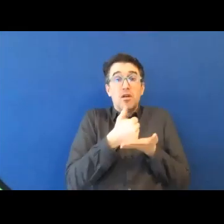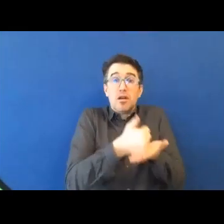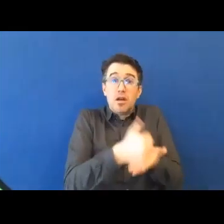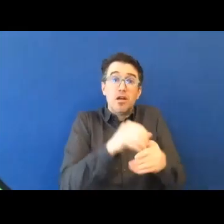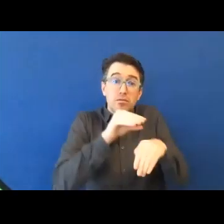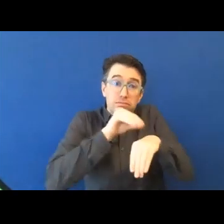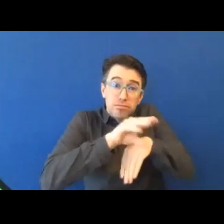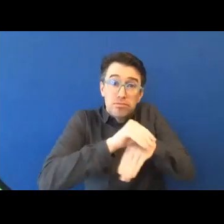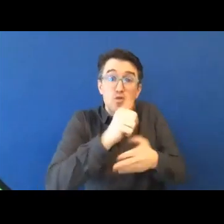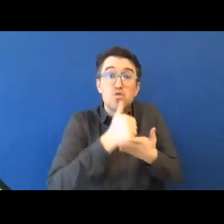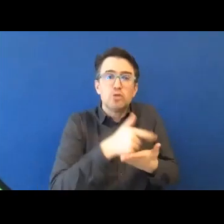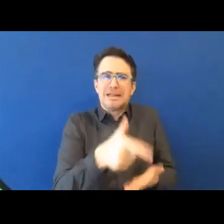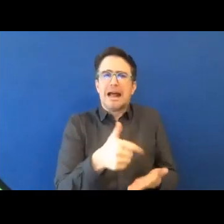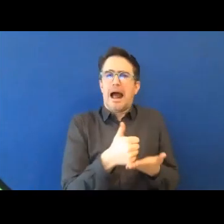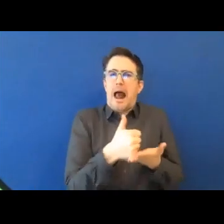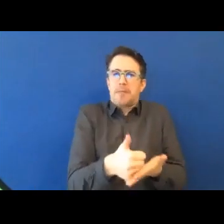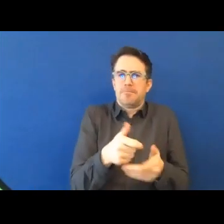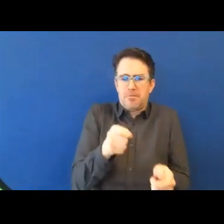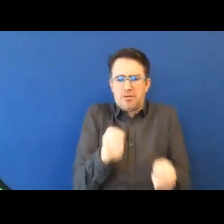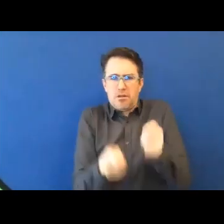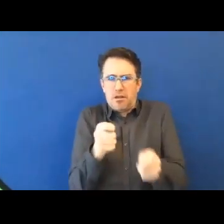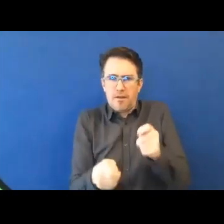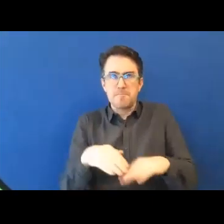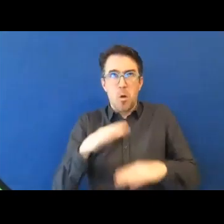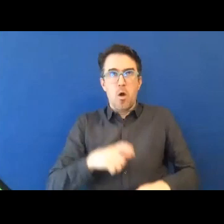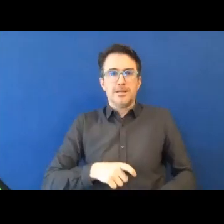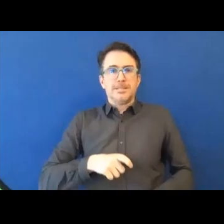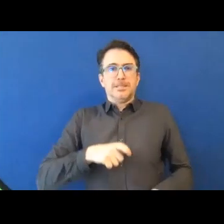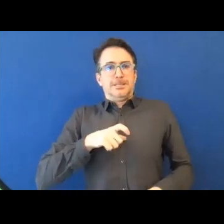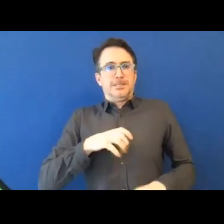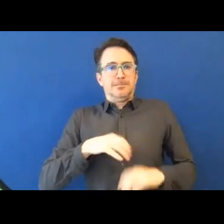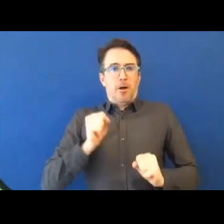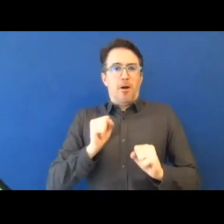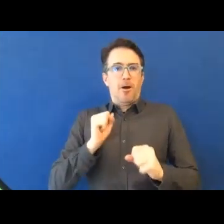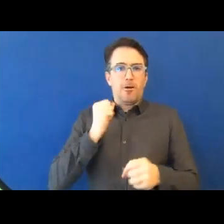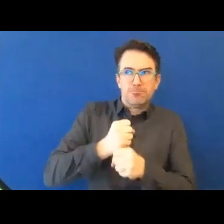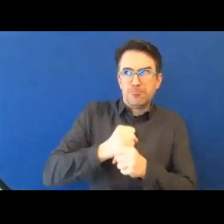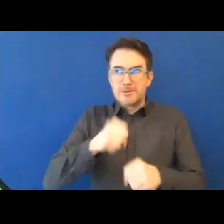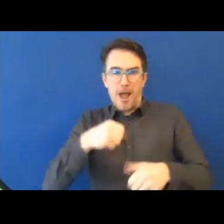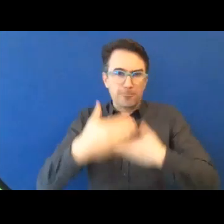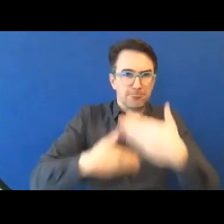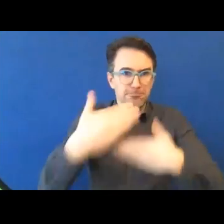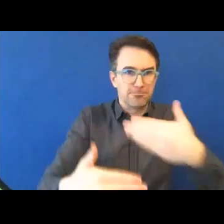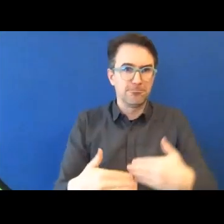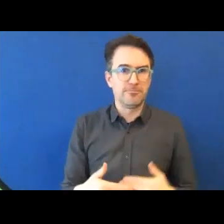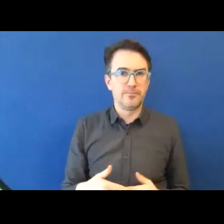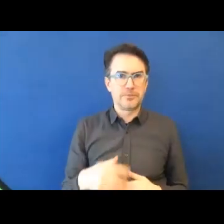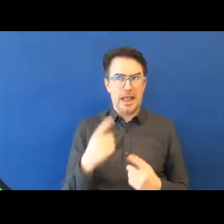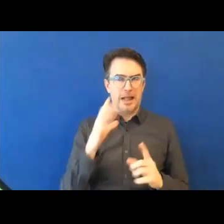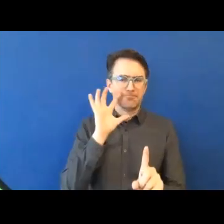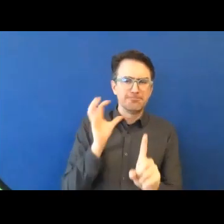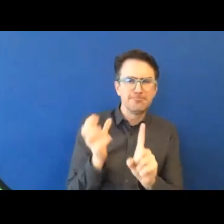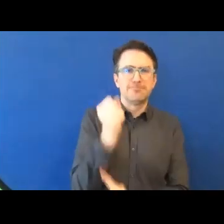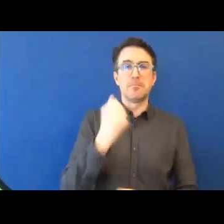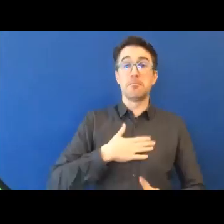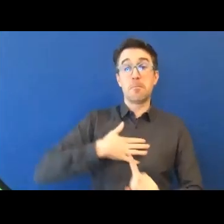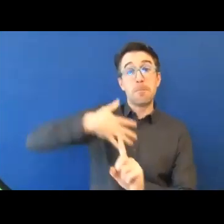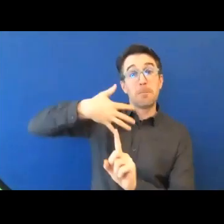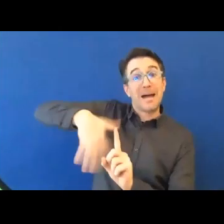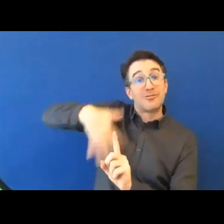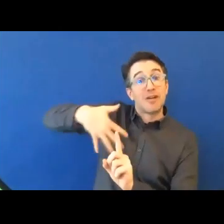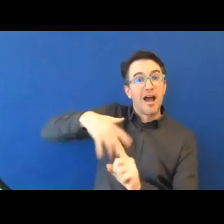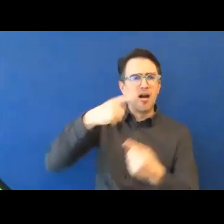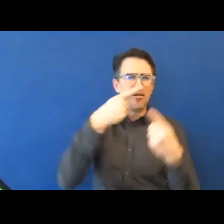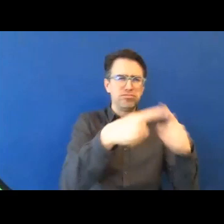certain way so that you can play to your your strengths and kind of maybe have everything out in front of you if you've got visual skills. We